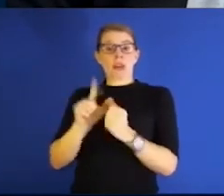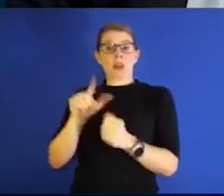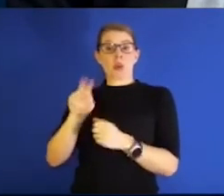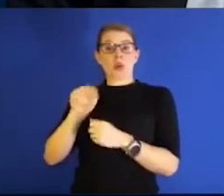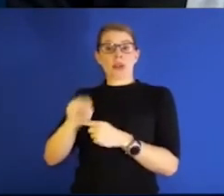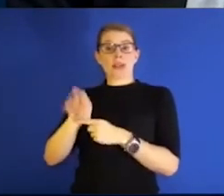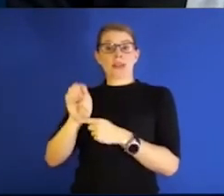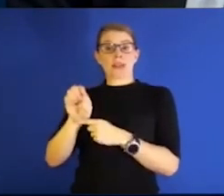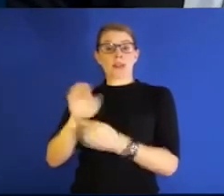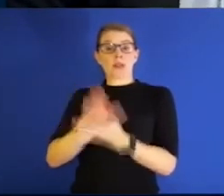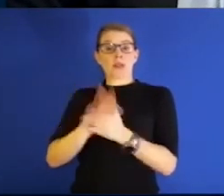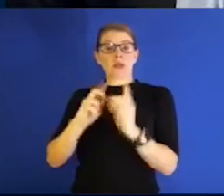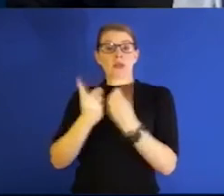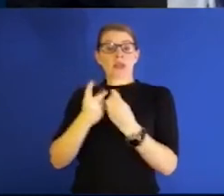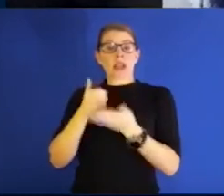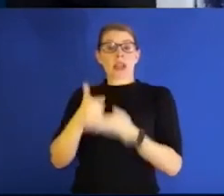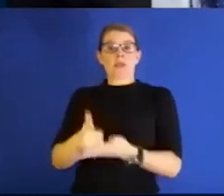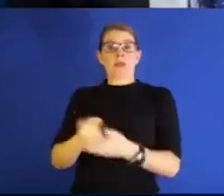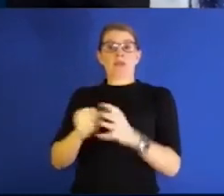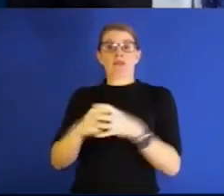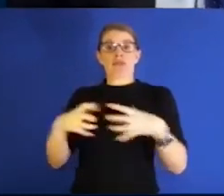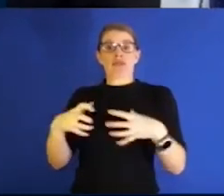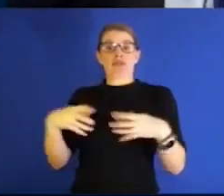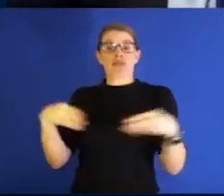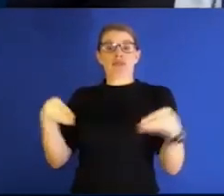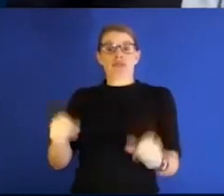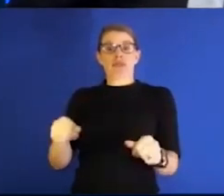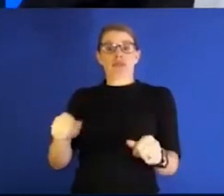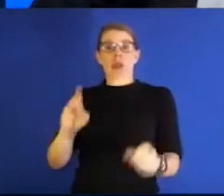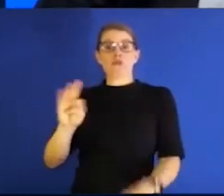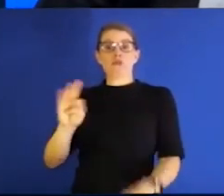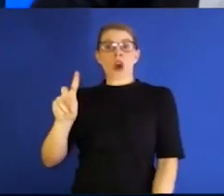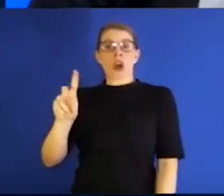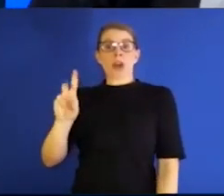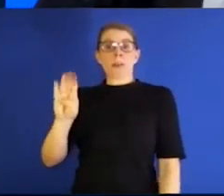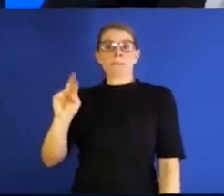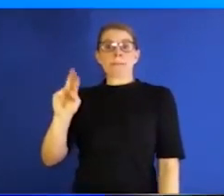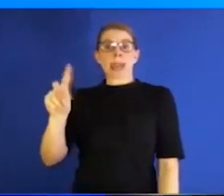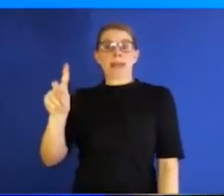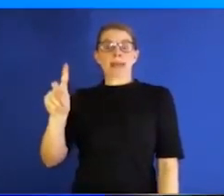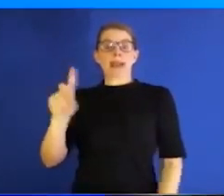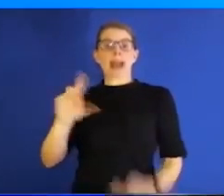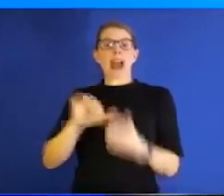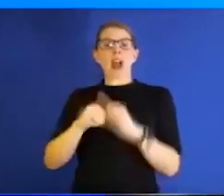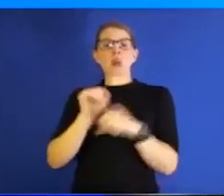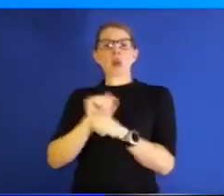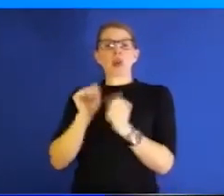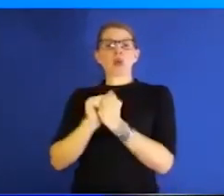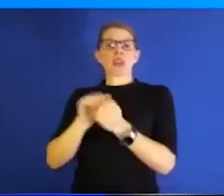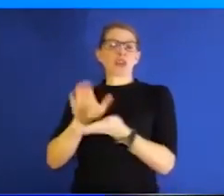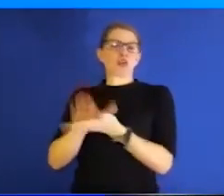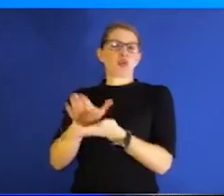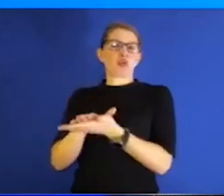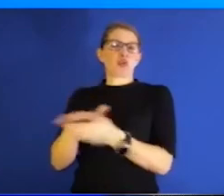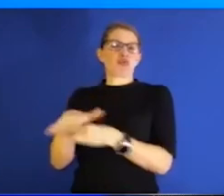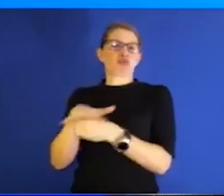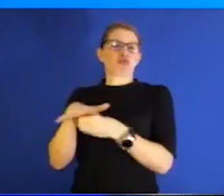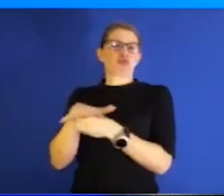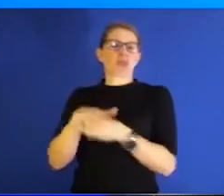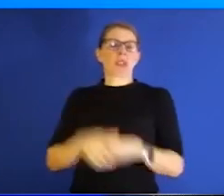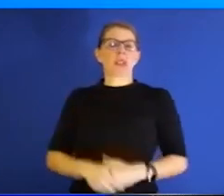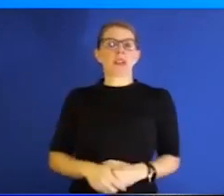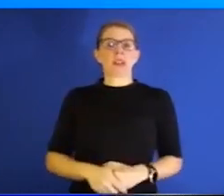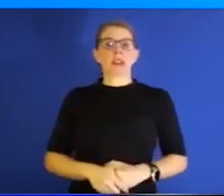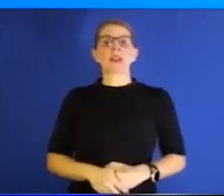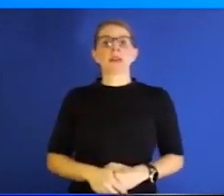a plan to expand broadband coverage in the community? How are you working with them? Well, I think that's – we've known we've had a